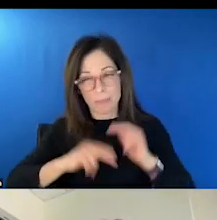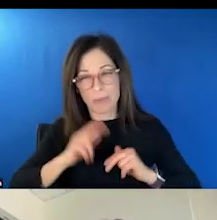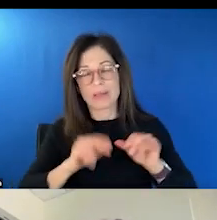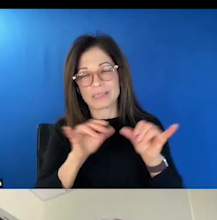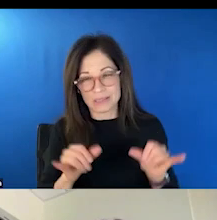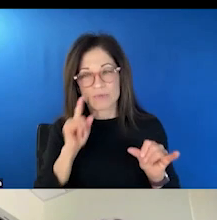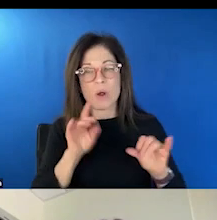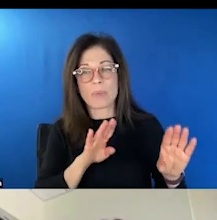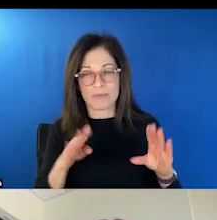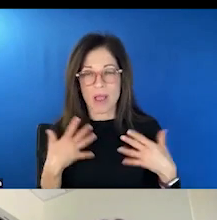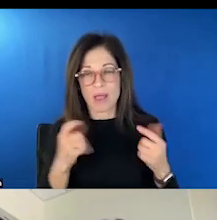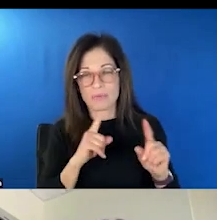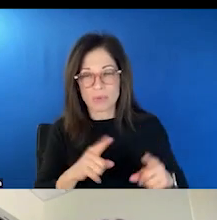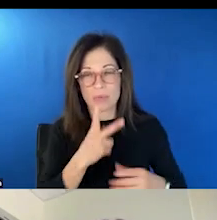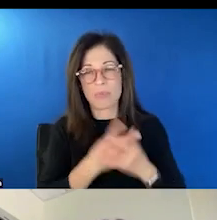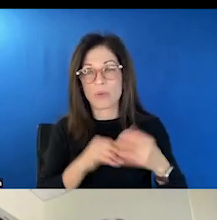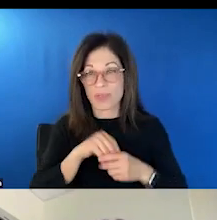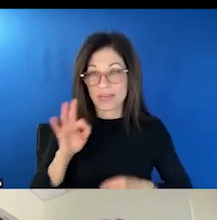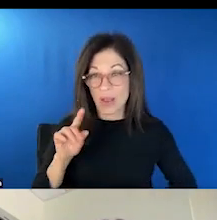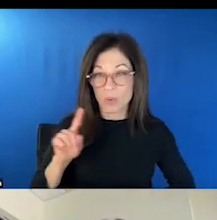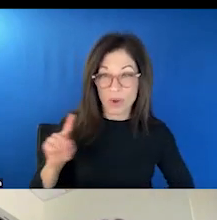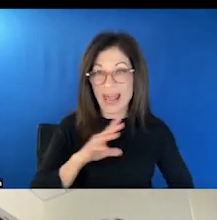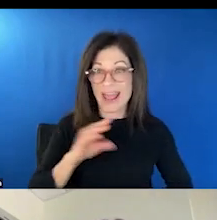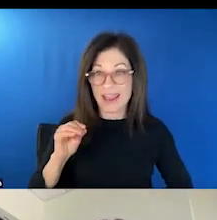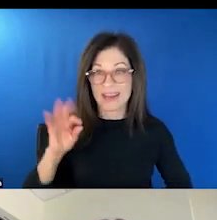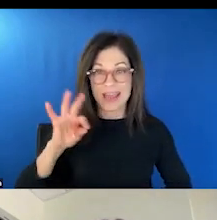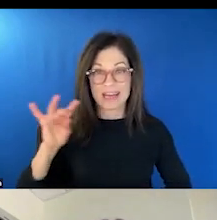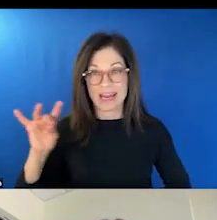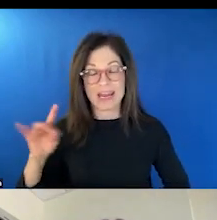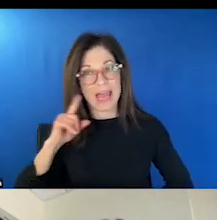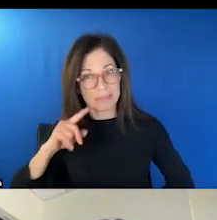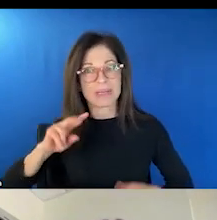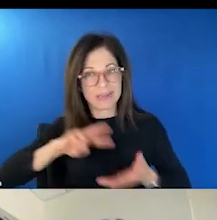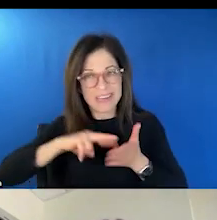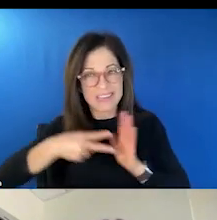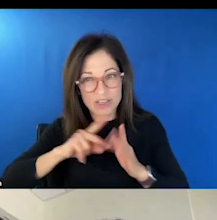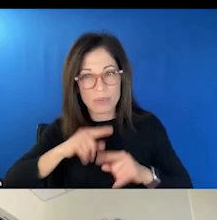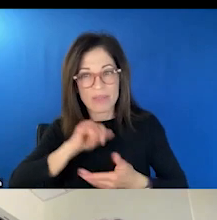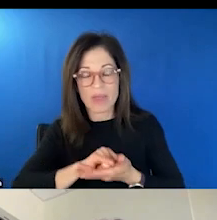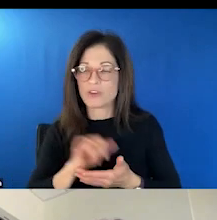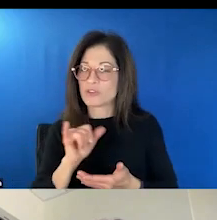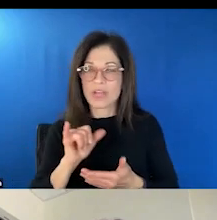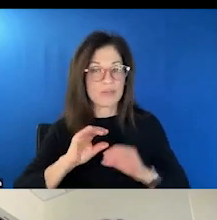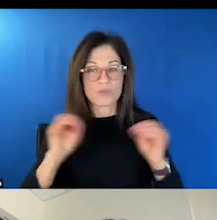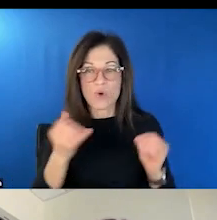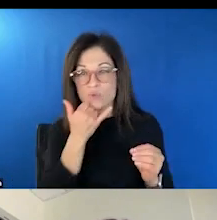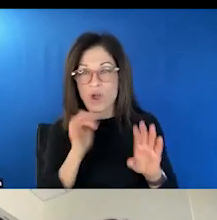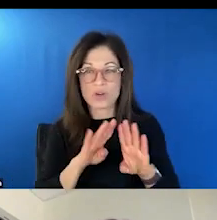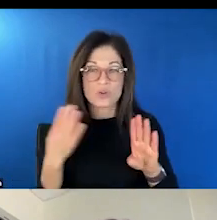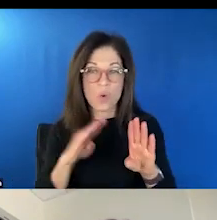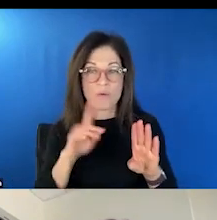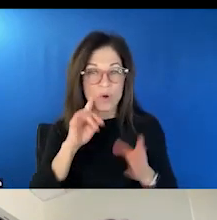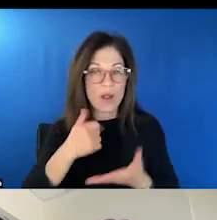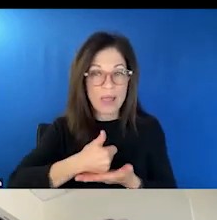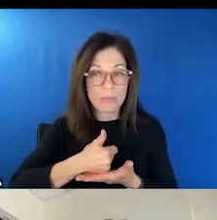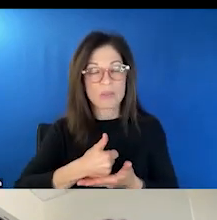response, both within 9-1-1 and within the 9-8-8 system and be intentional about it. Just like there should be no wrong door for help, there should be no wrong